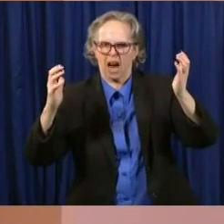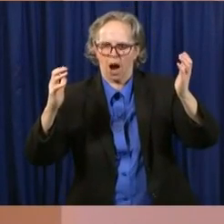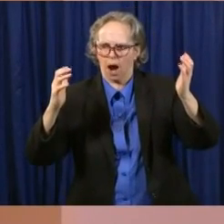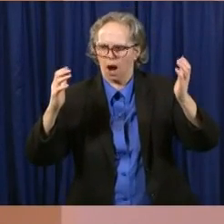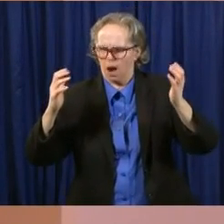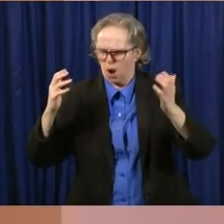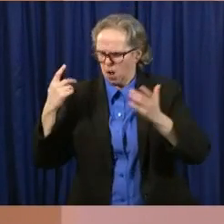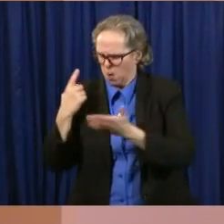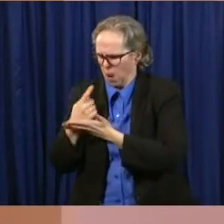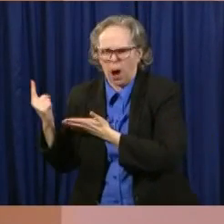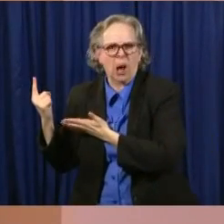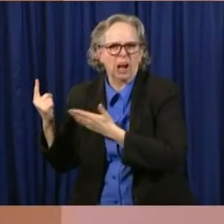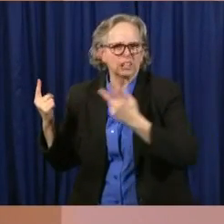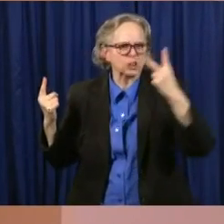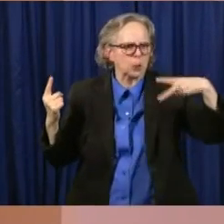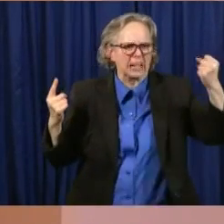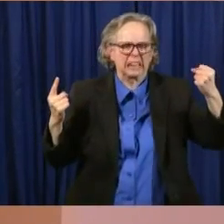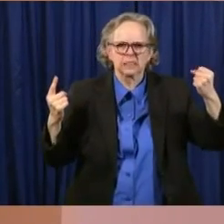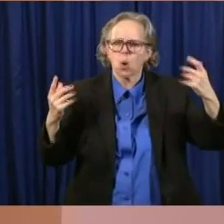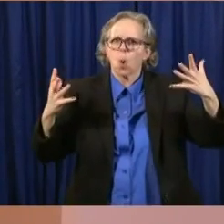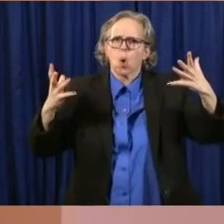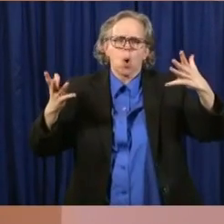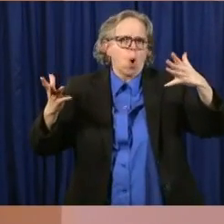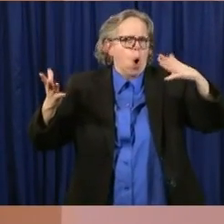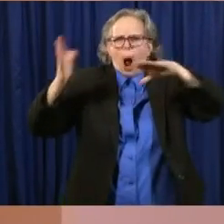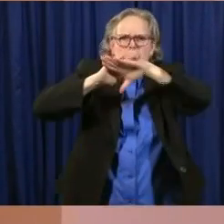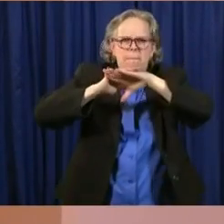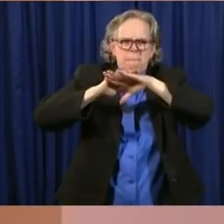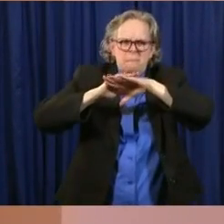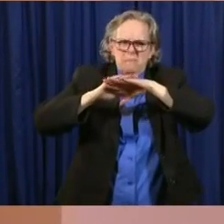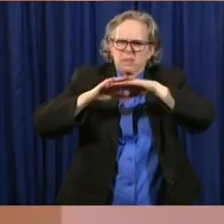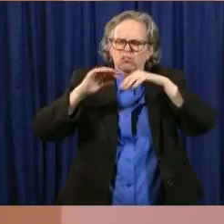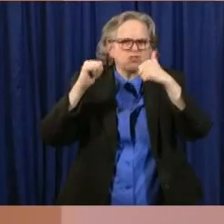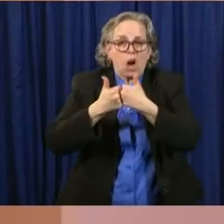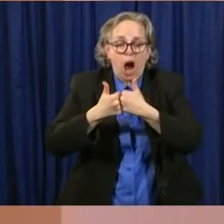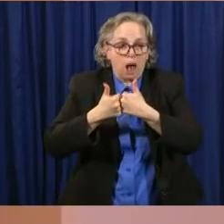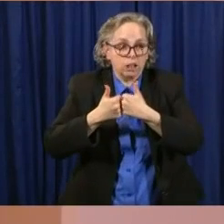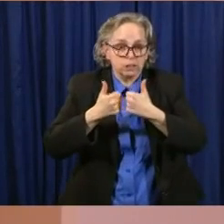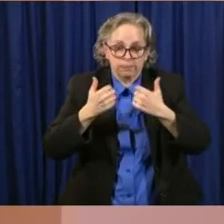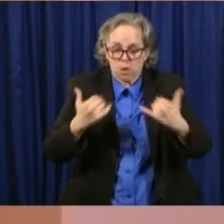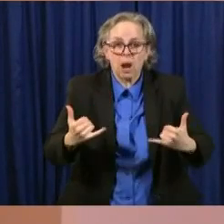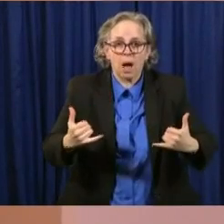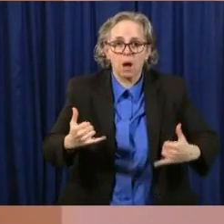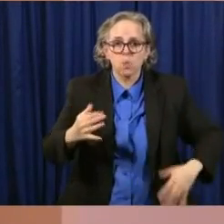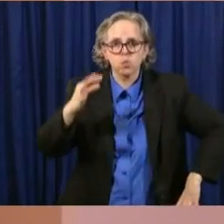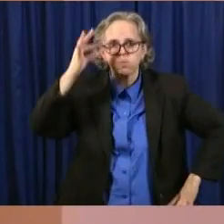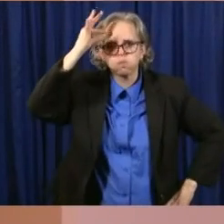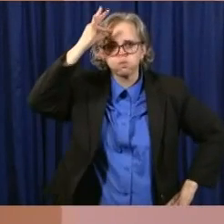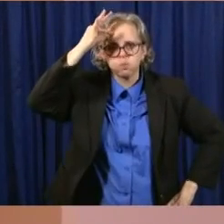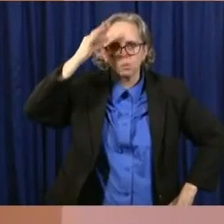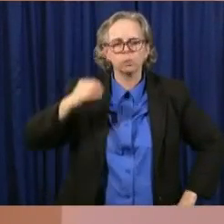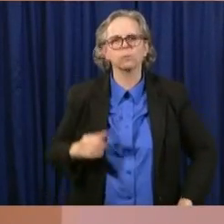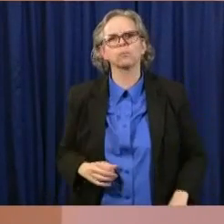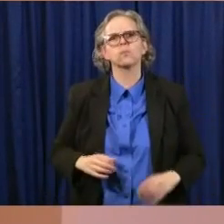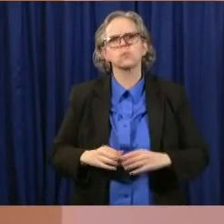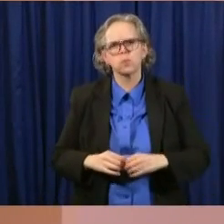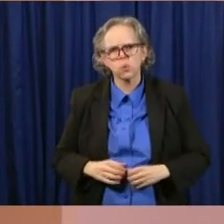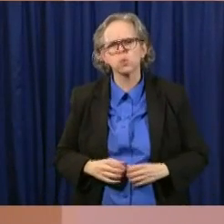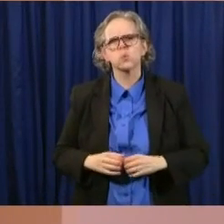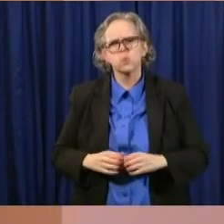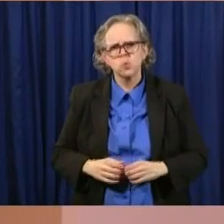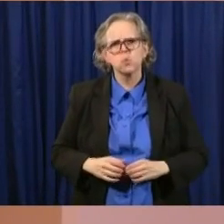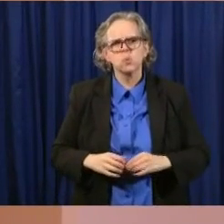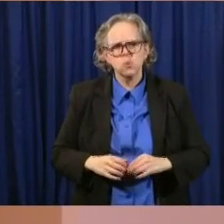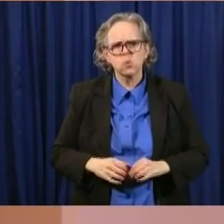what their, uh, what the challenge is that they're facing. Um, I asked the question, you know,